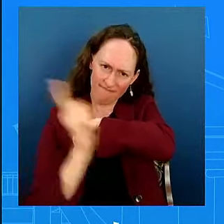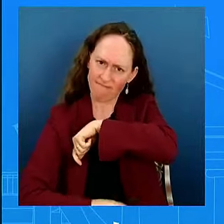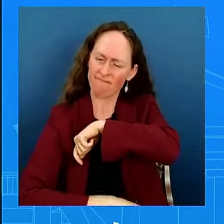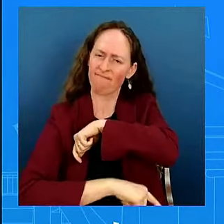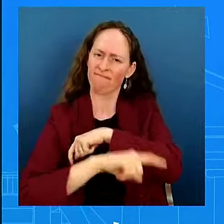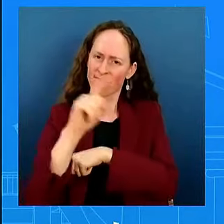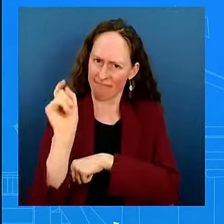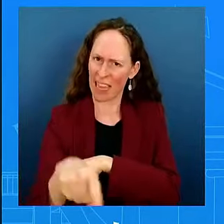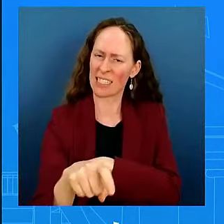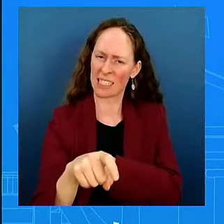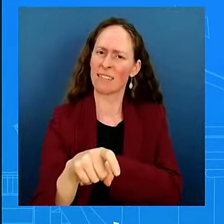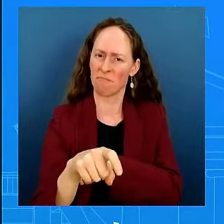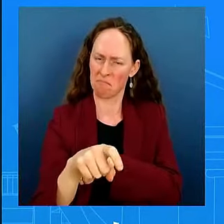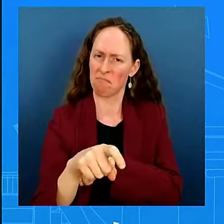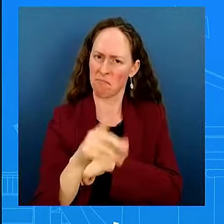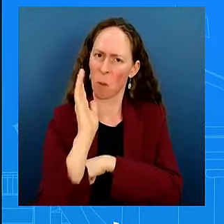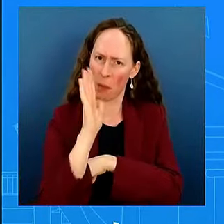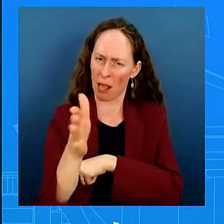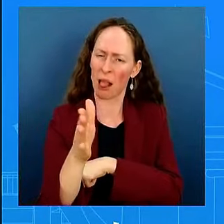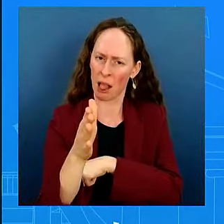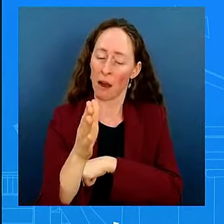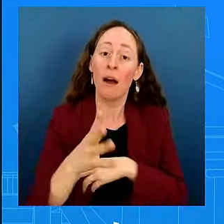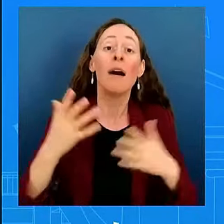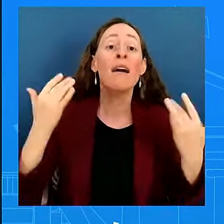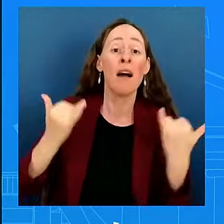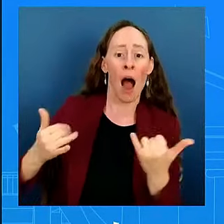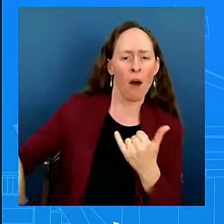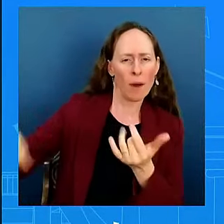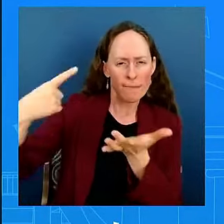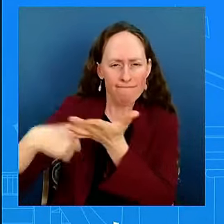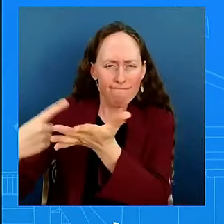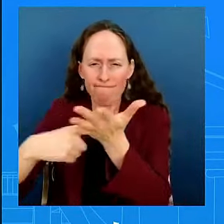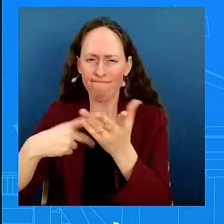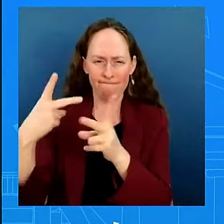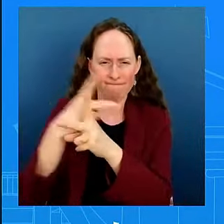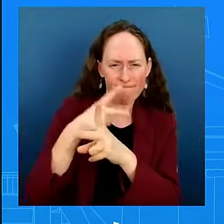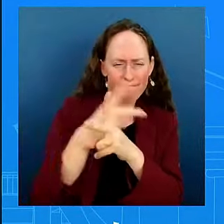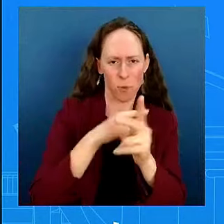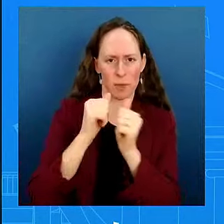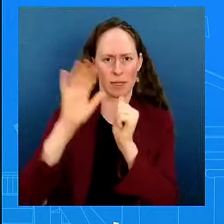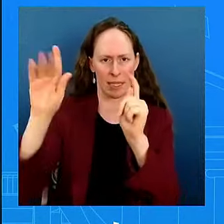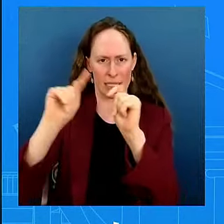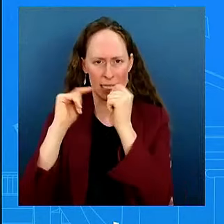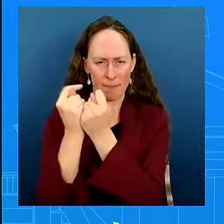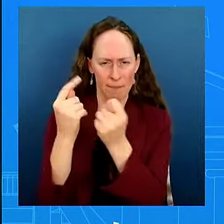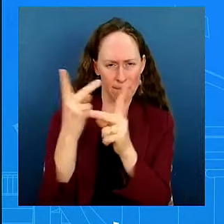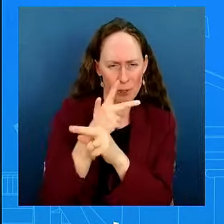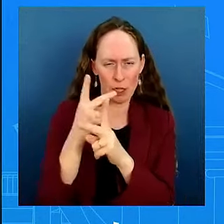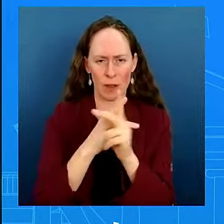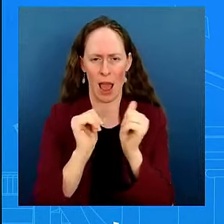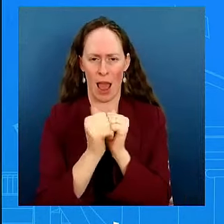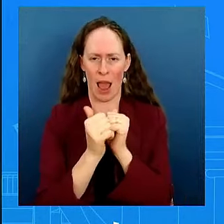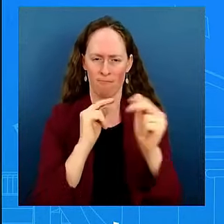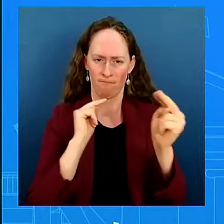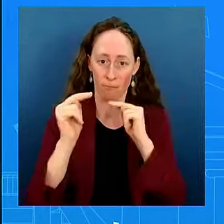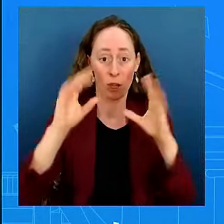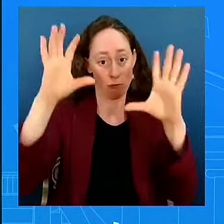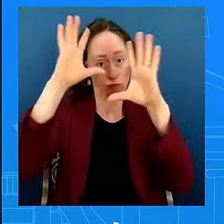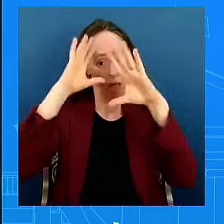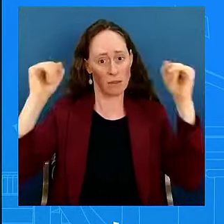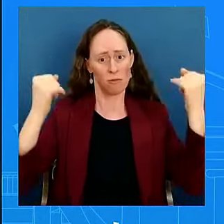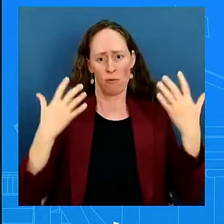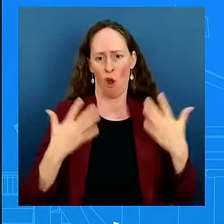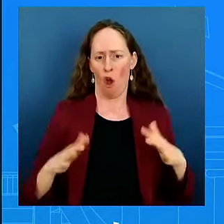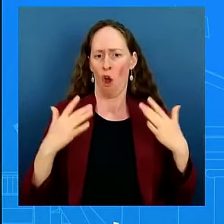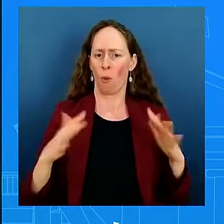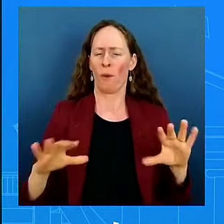get this hostage deal done. And this is a president that has been pretty clear about that. He's spoken about making sure that we get